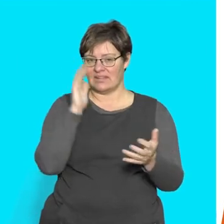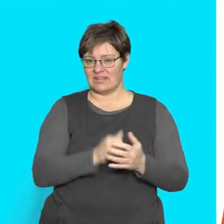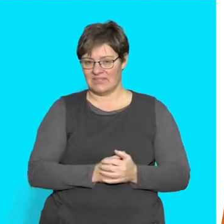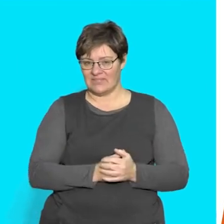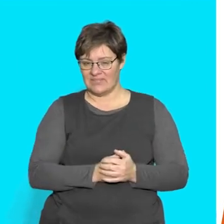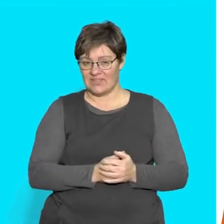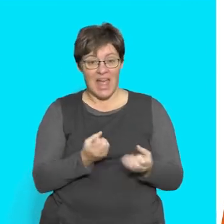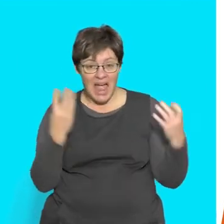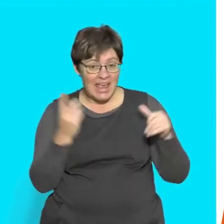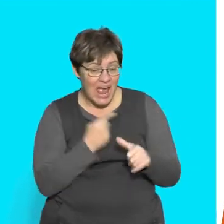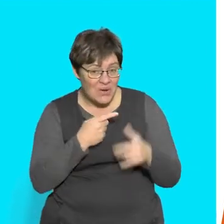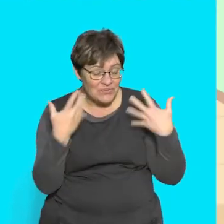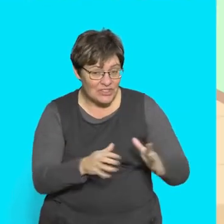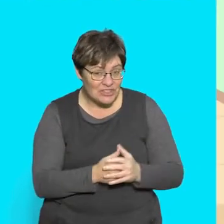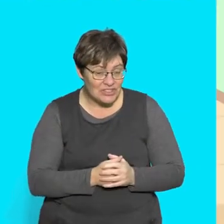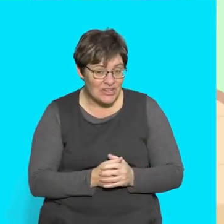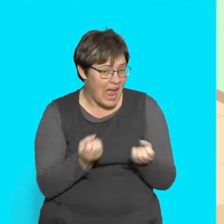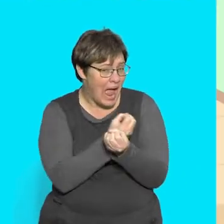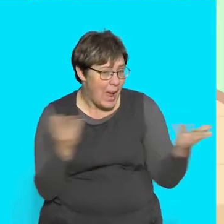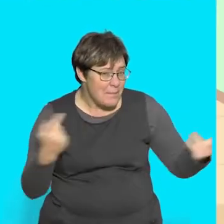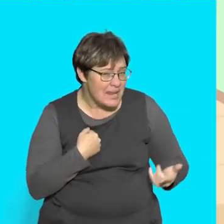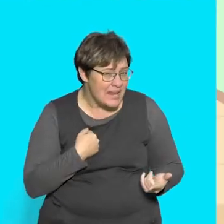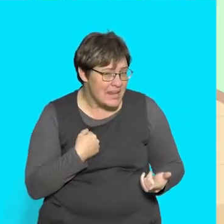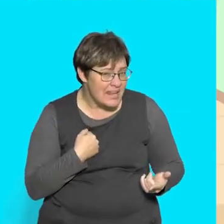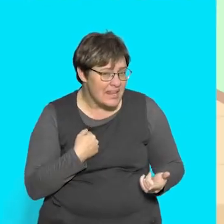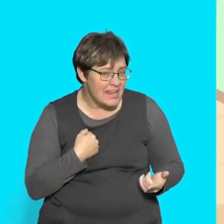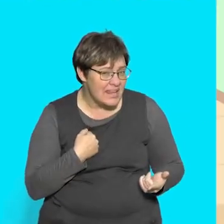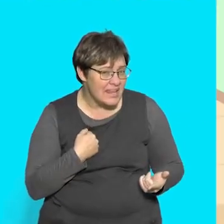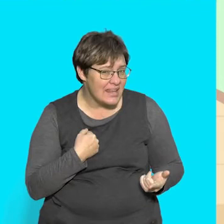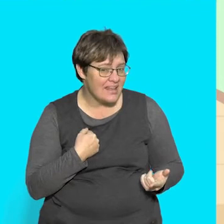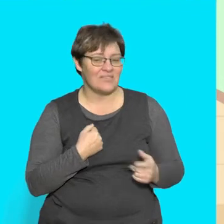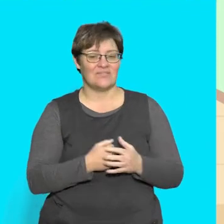Did you count the claps? How many did you count?